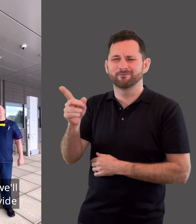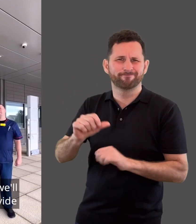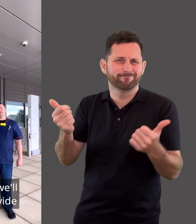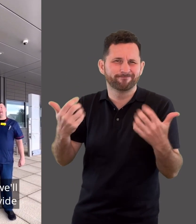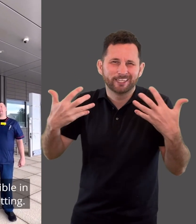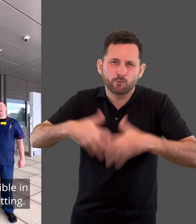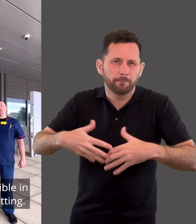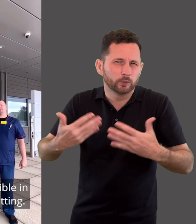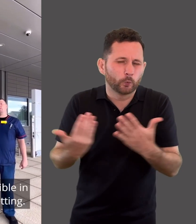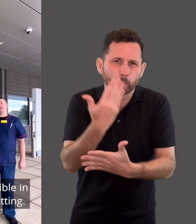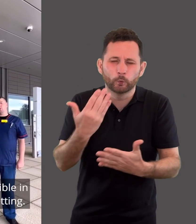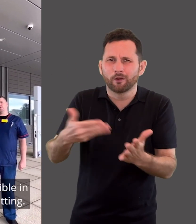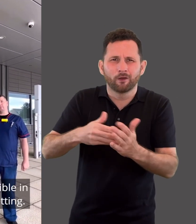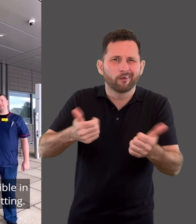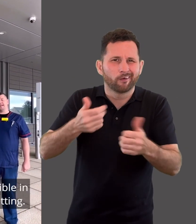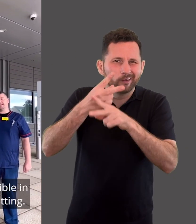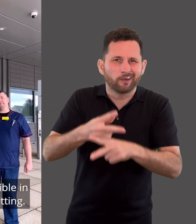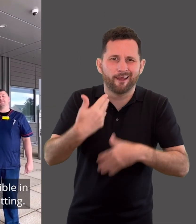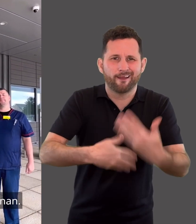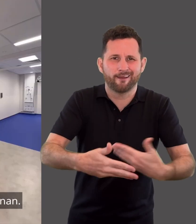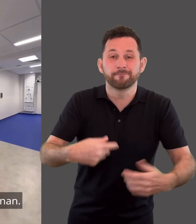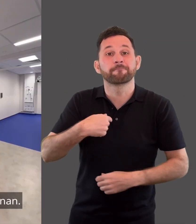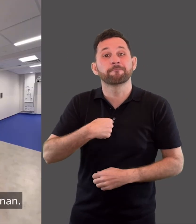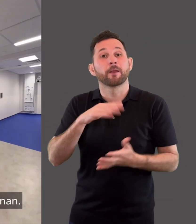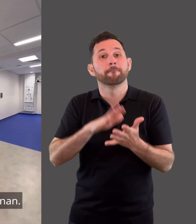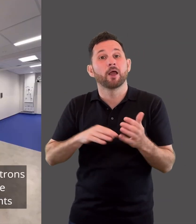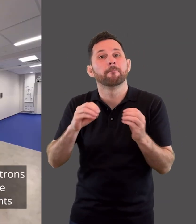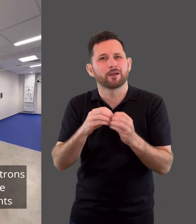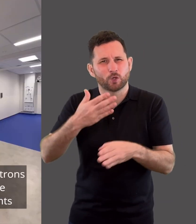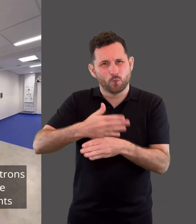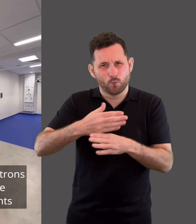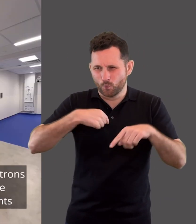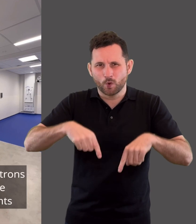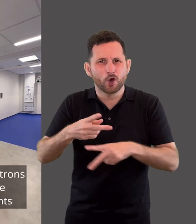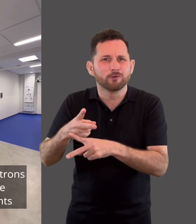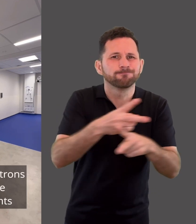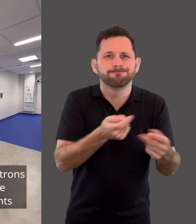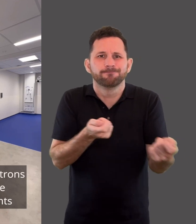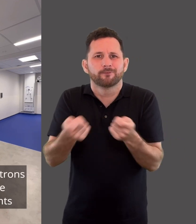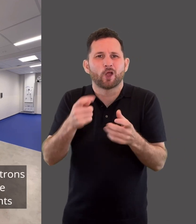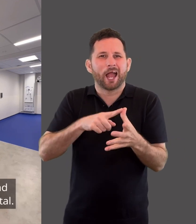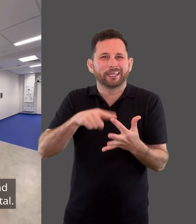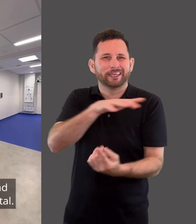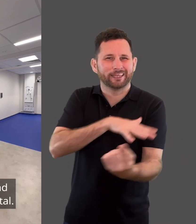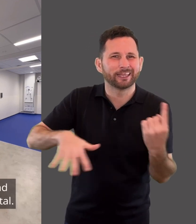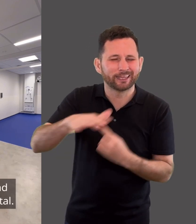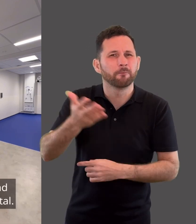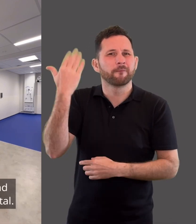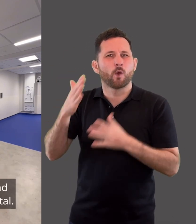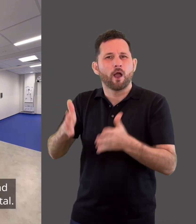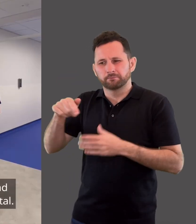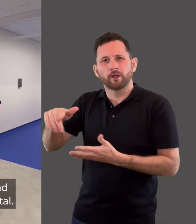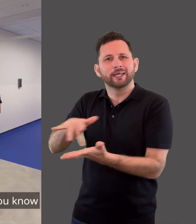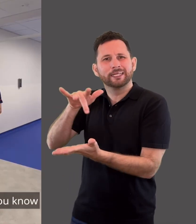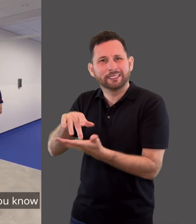where we'll continue to provide the best care possible in an ultra-modern setting. I'm Michael Brennan, I'm one of the matrons overseeing the A&E departments in both City and Samwell